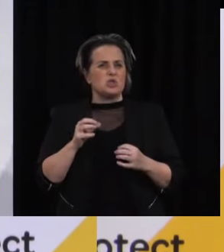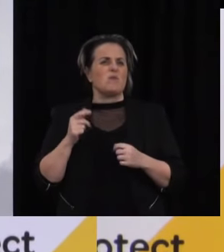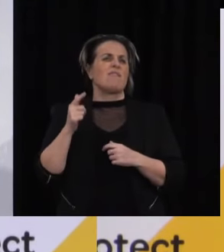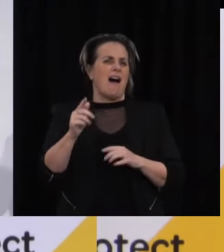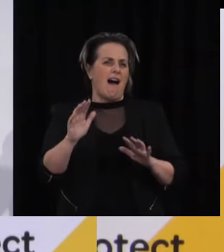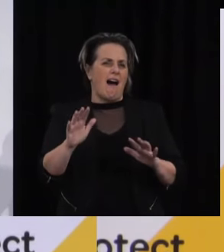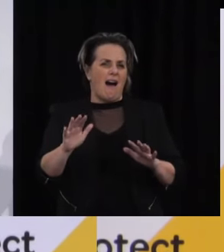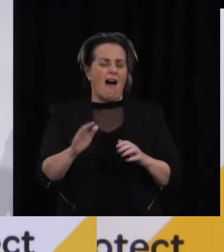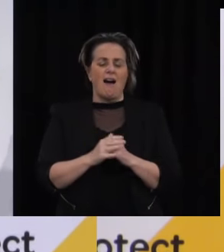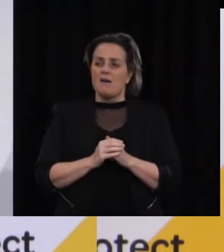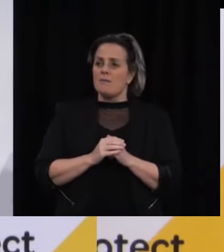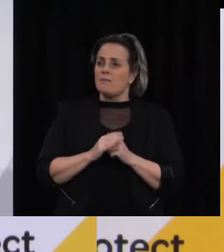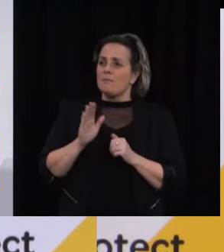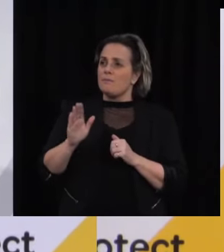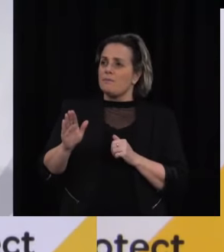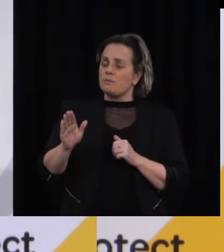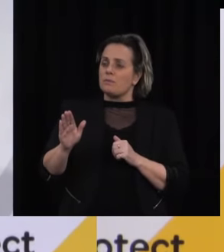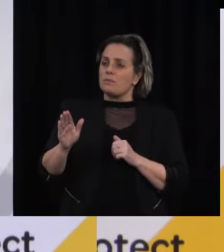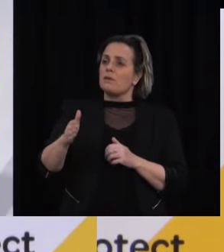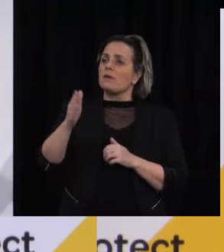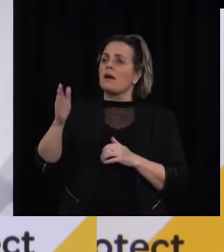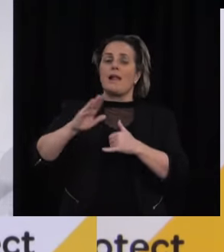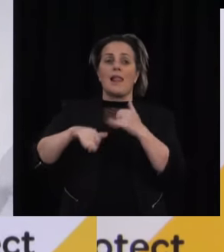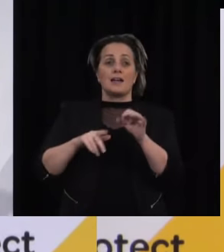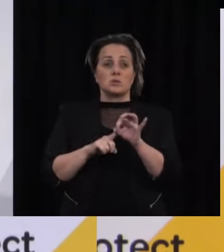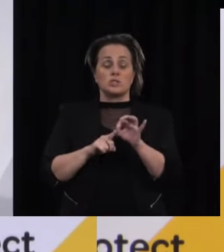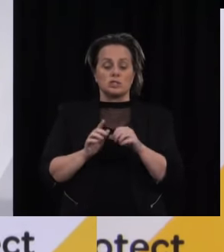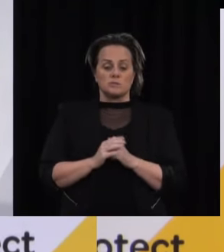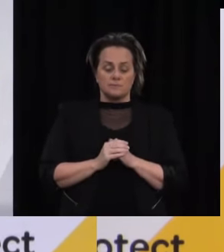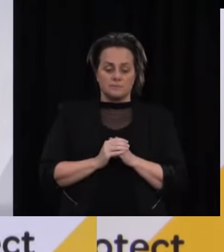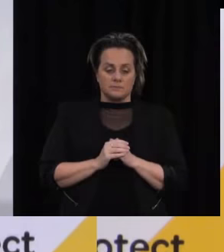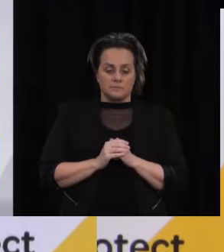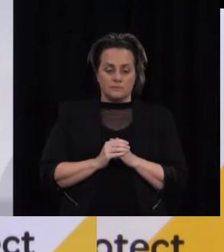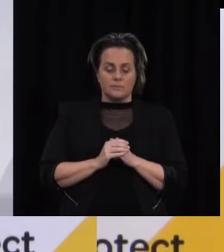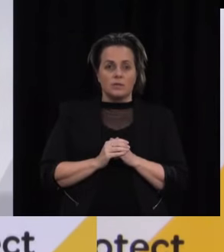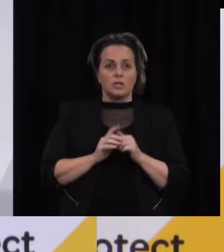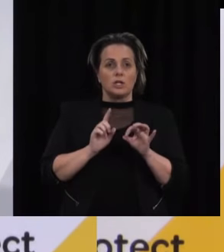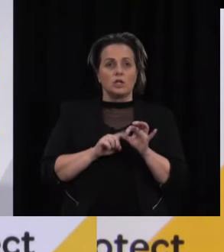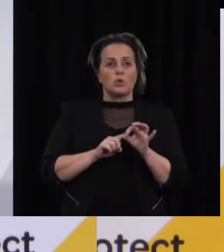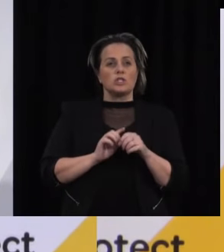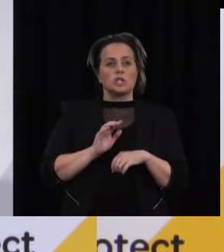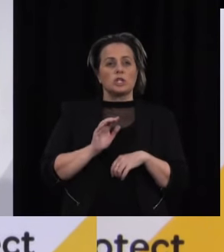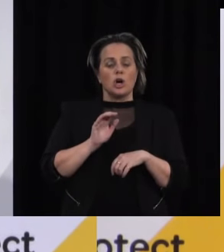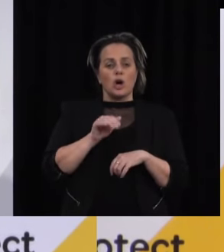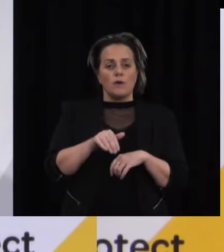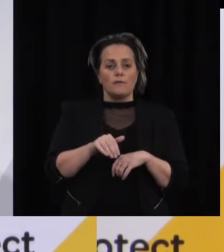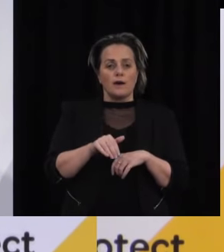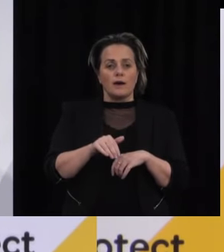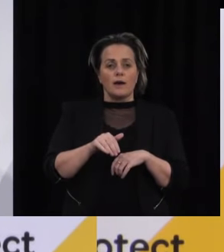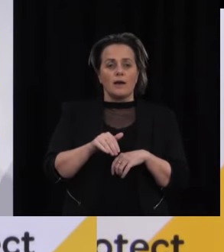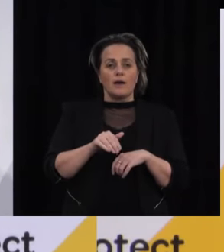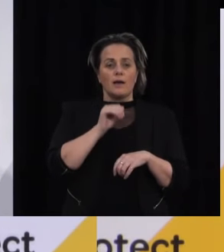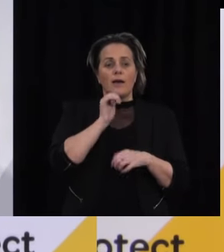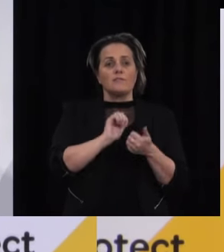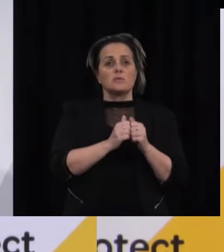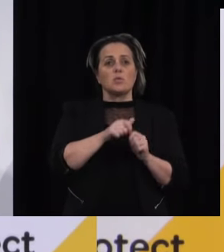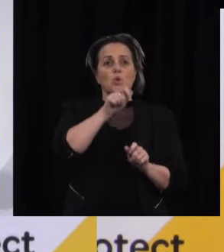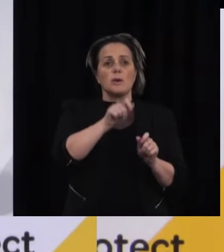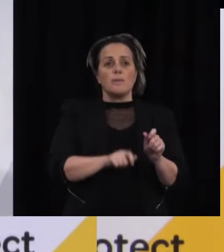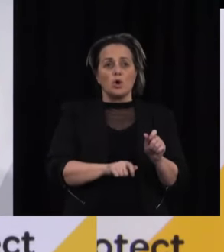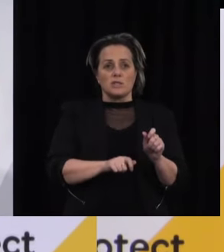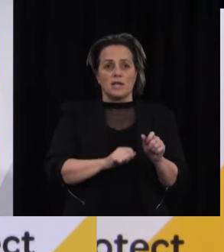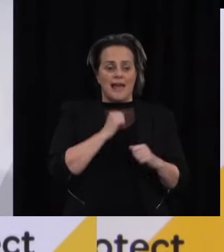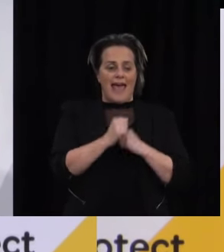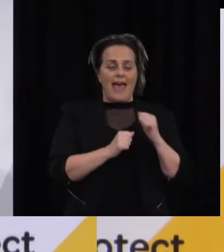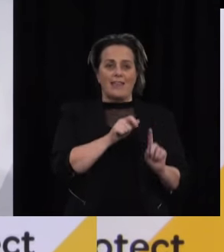You didn't get a question, so I will let you have the last question. Thank you. Just a question for colleagues. When an international athlete does seek an MIQ spot,